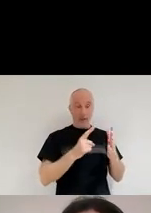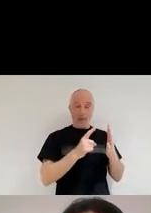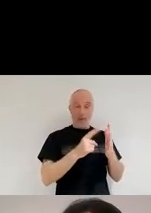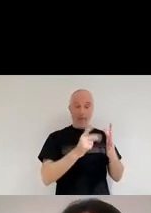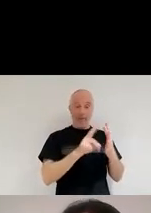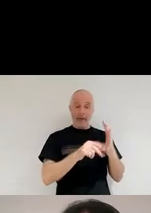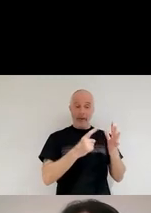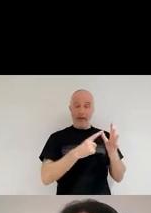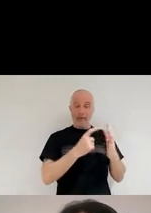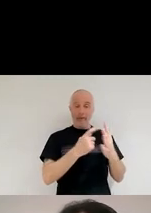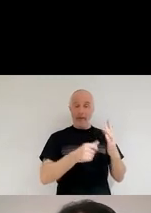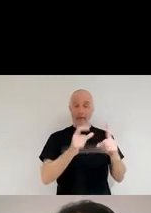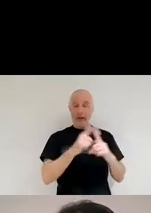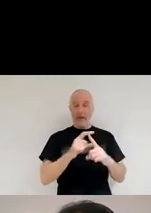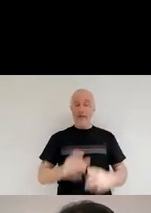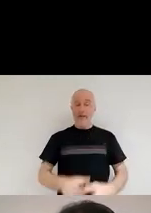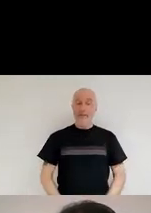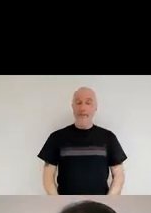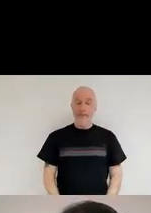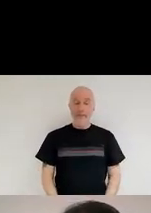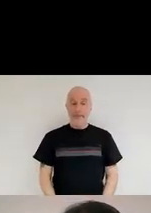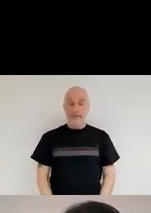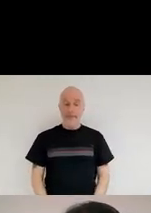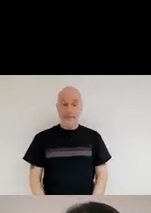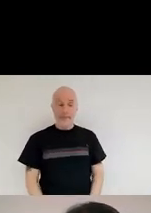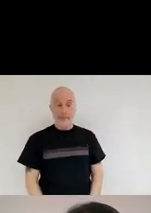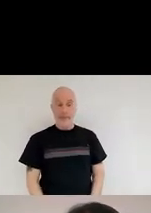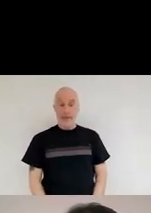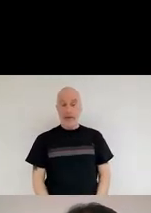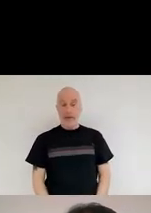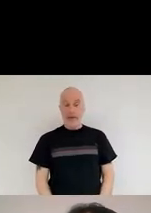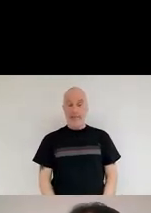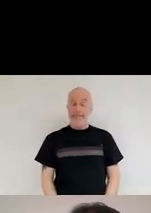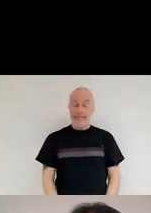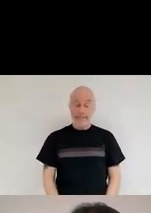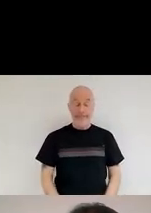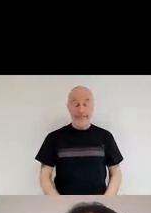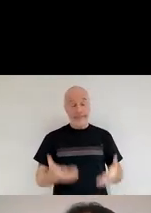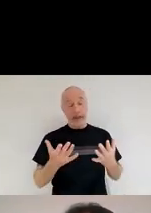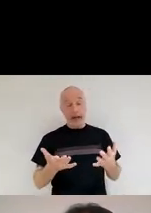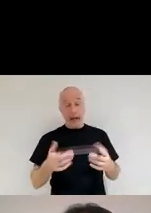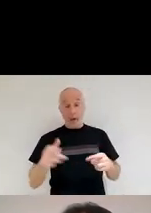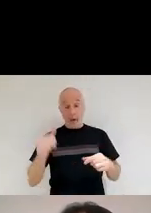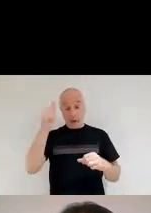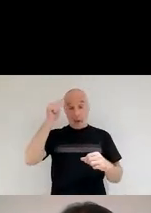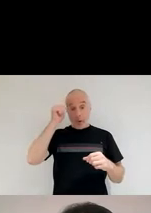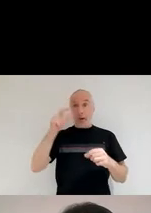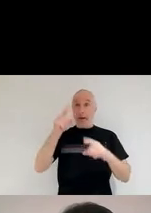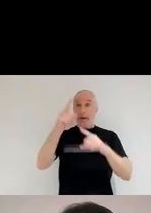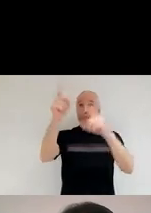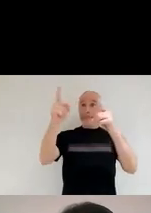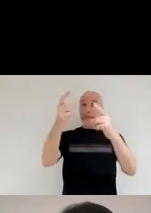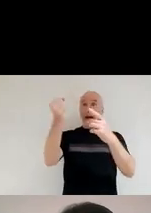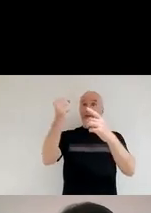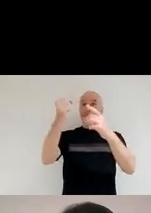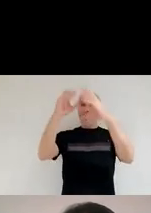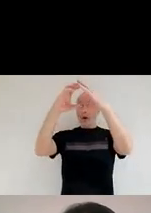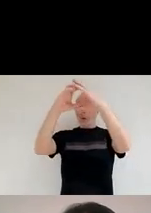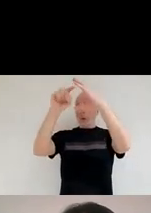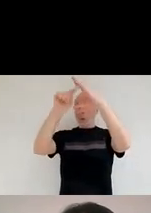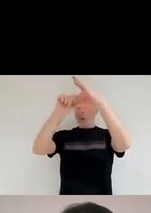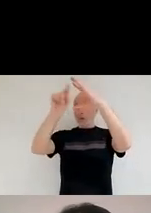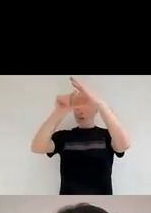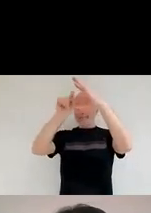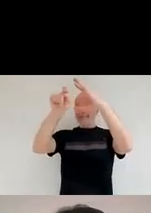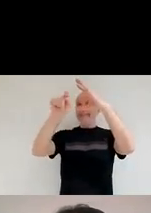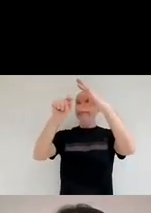Okay, so now that we know that we have the souls in the sky, and there's something stopping that